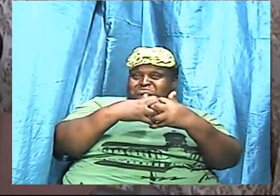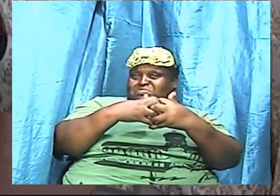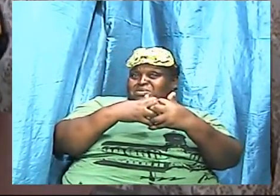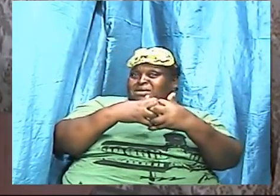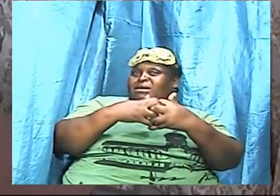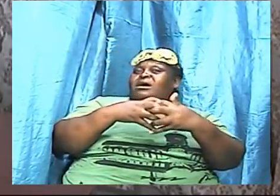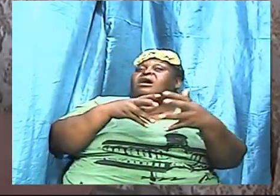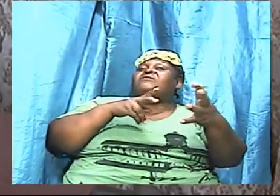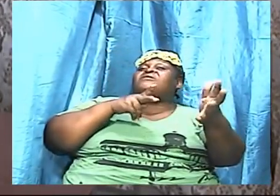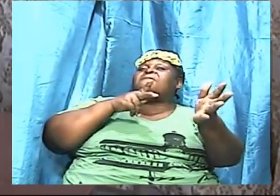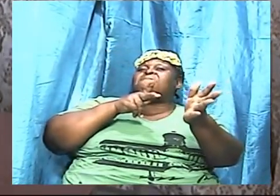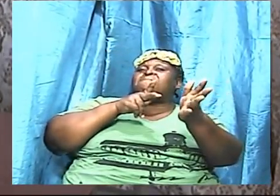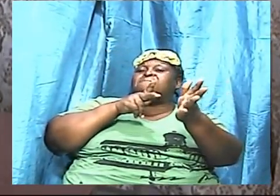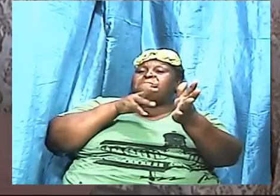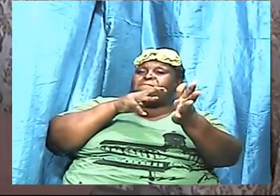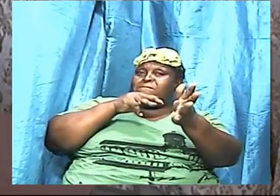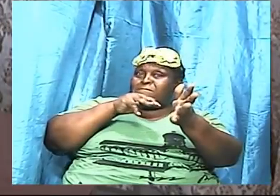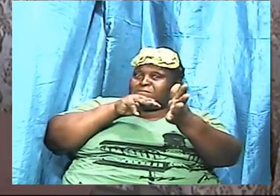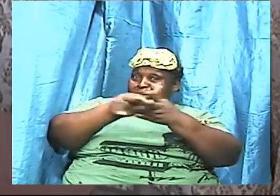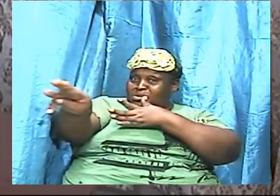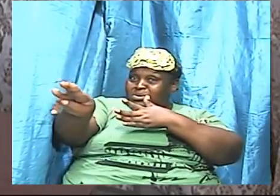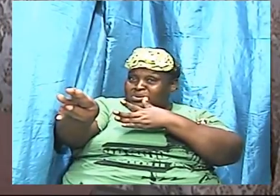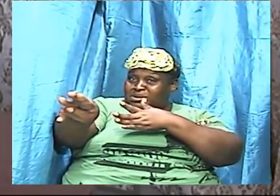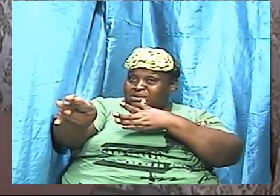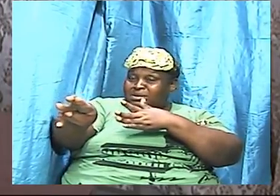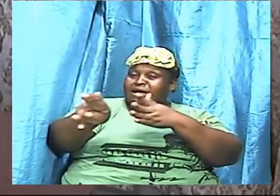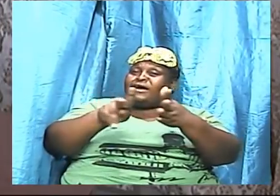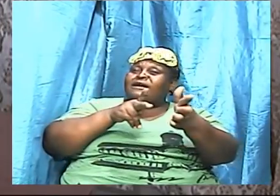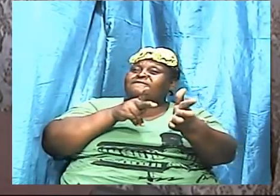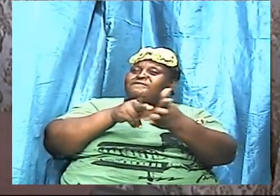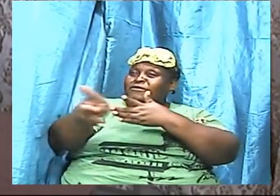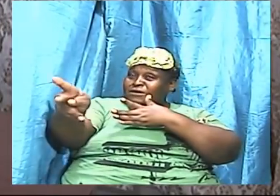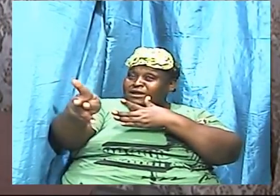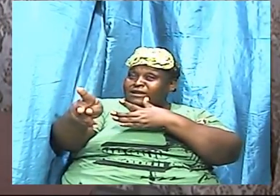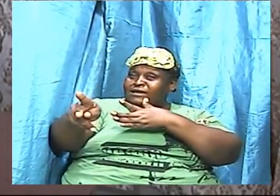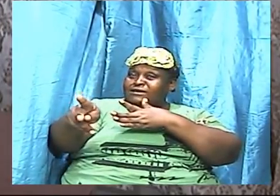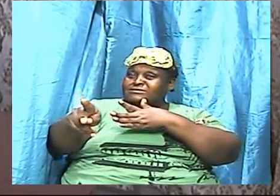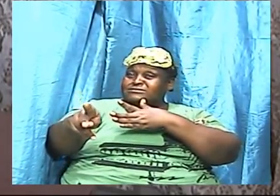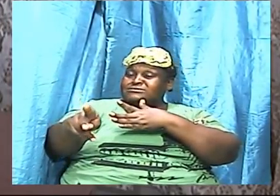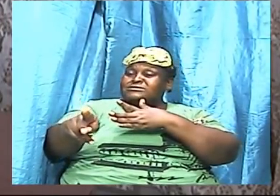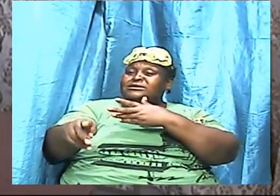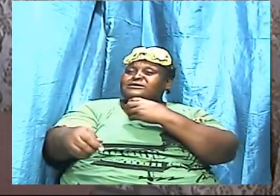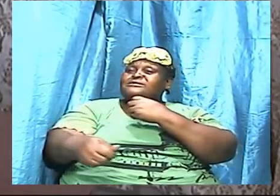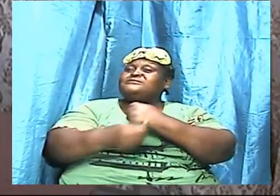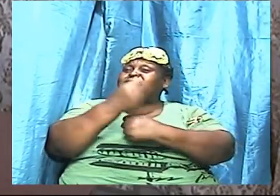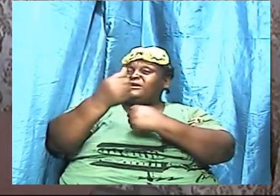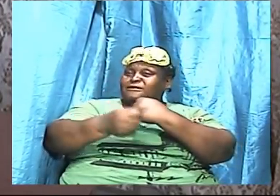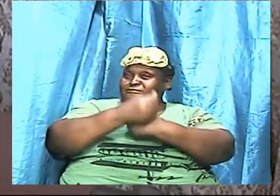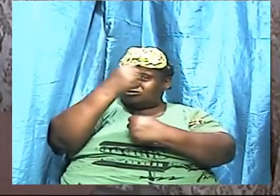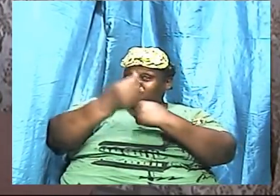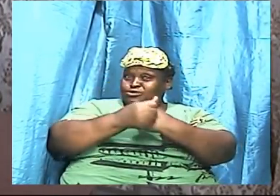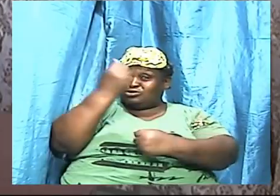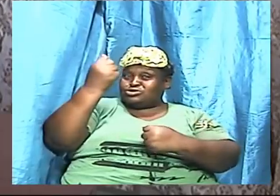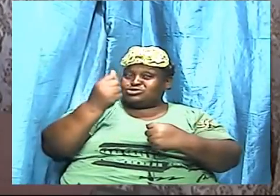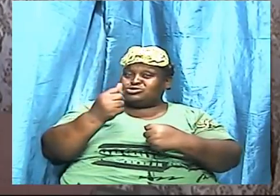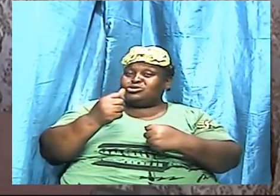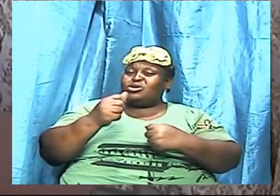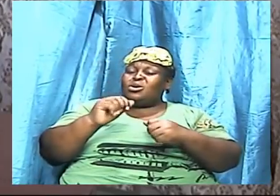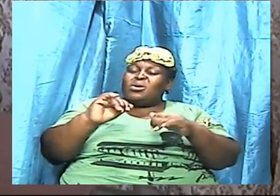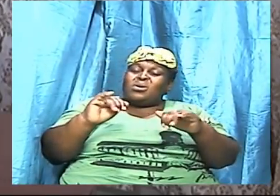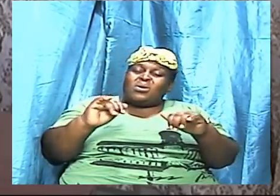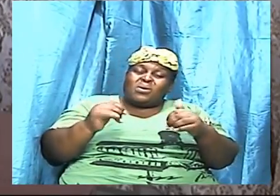and violence and brutality because of how significant it was